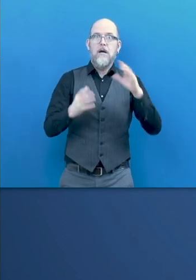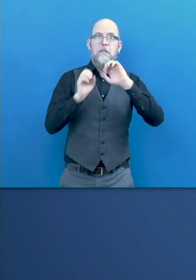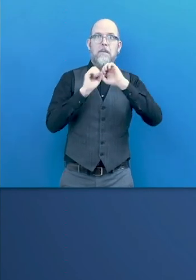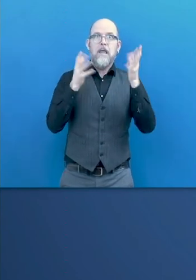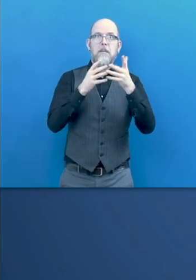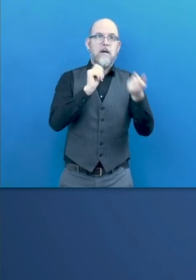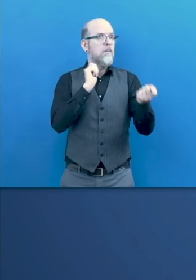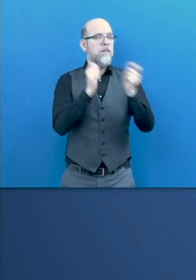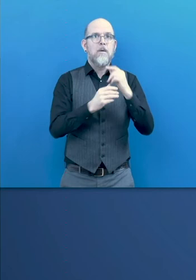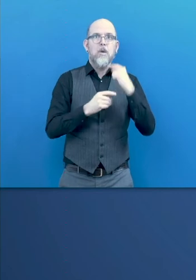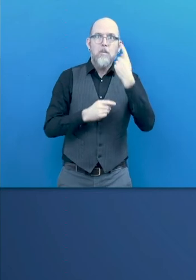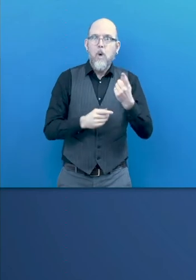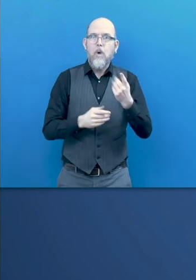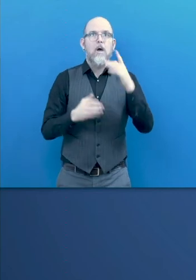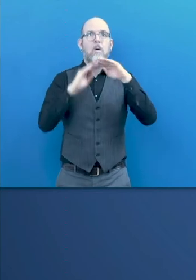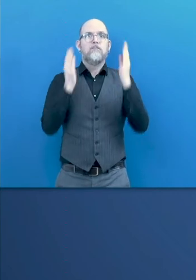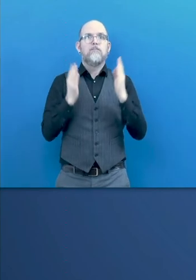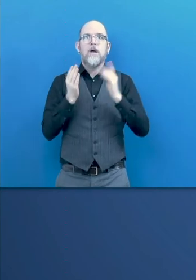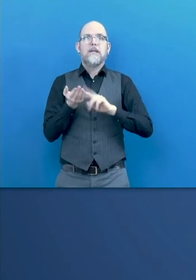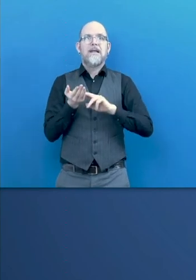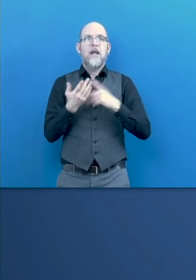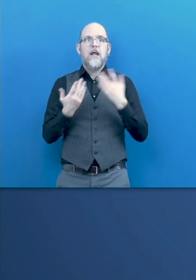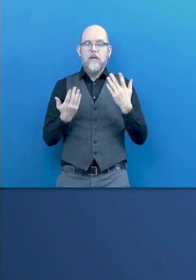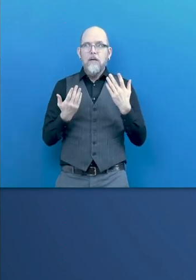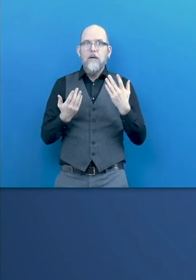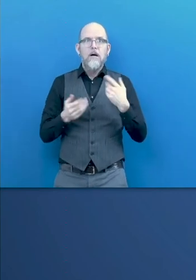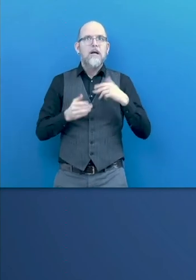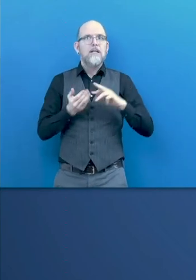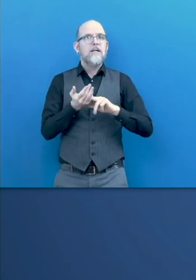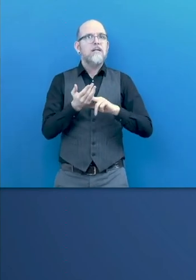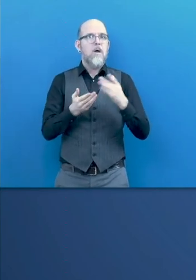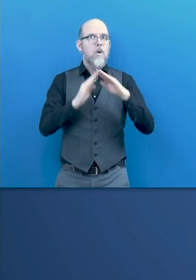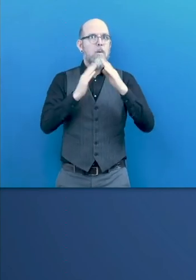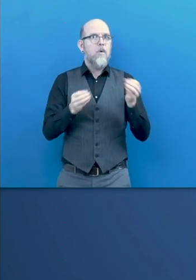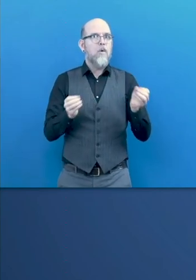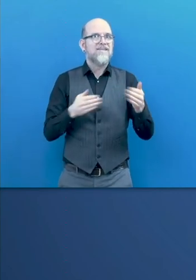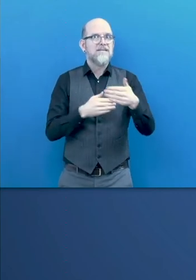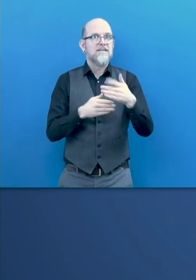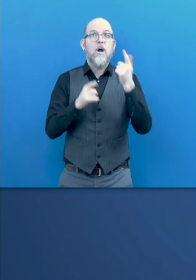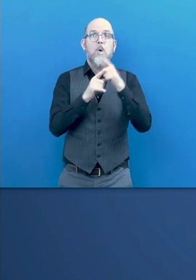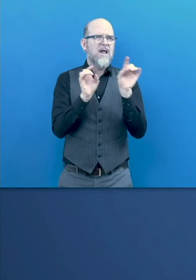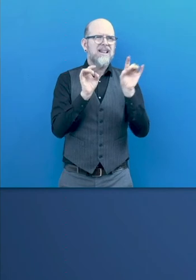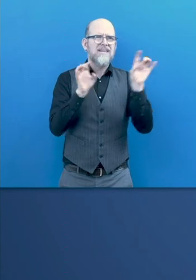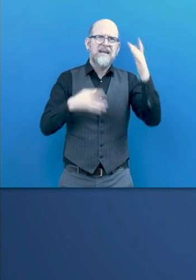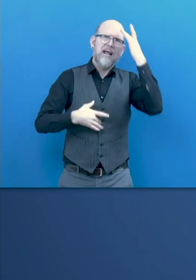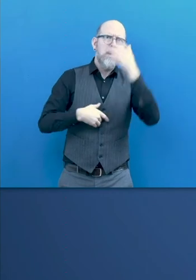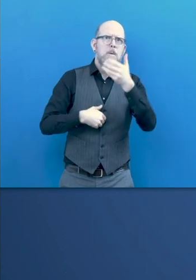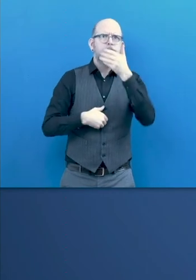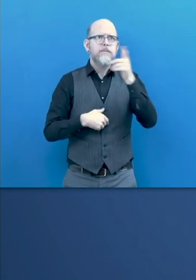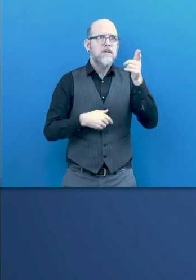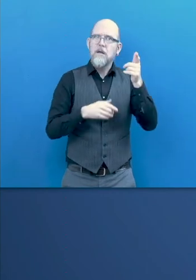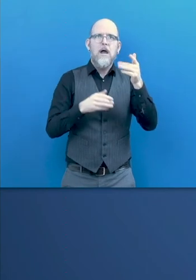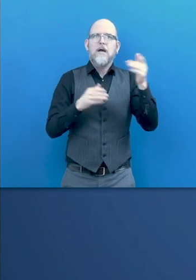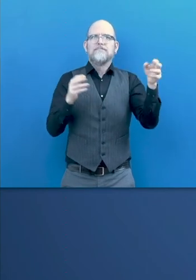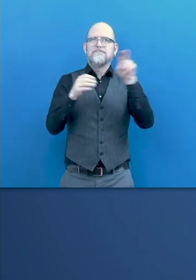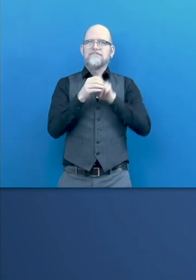to keep business afloat and maintain jobs while reducing workers' exposure to COVID-19 virus and